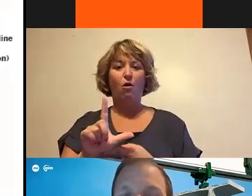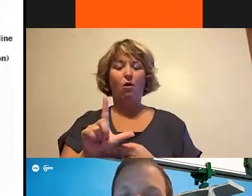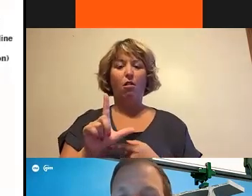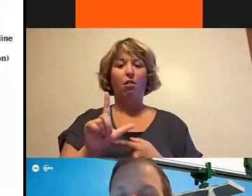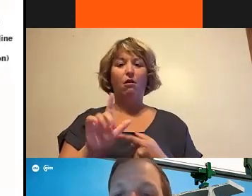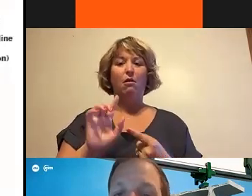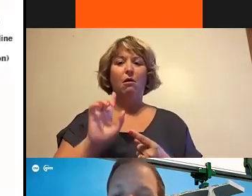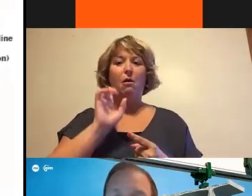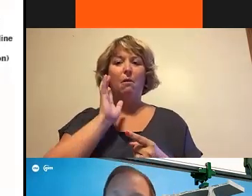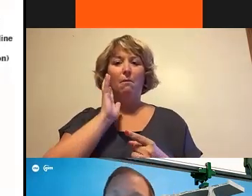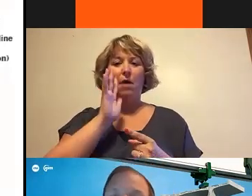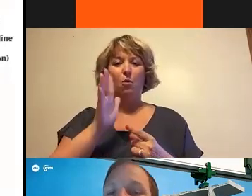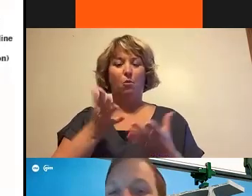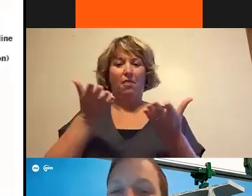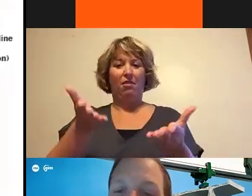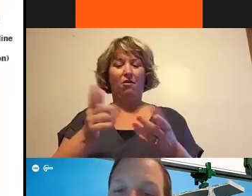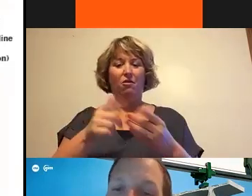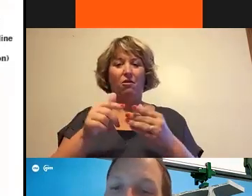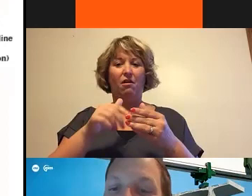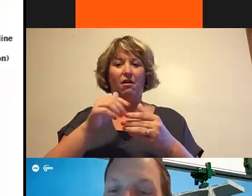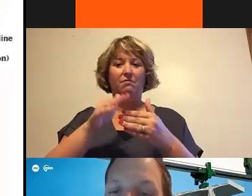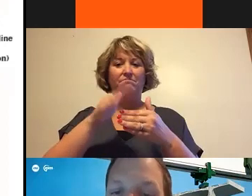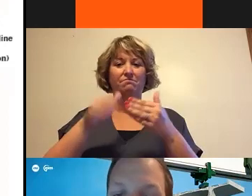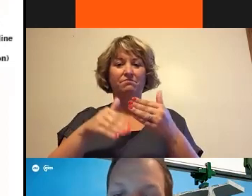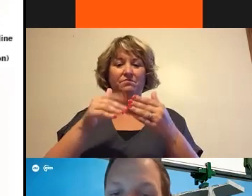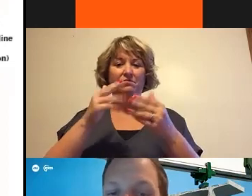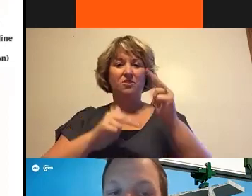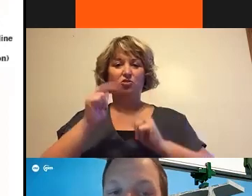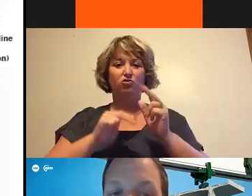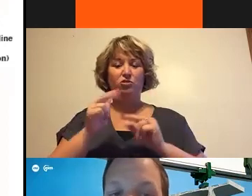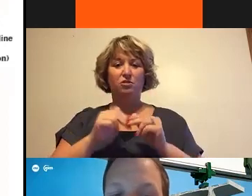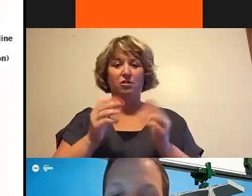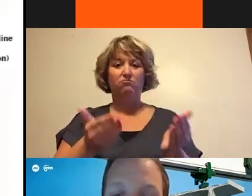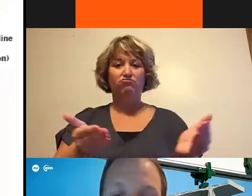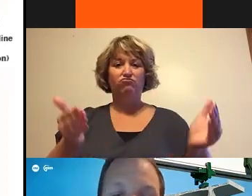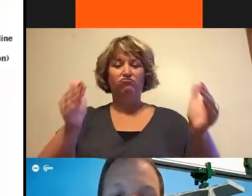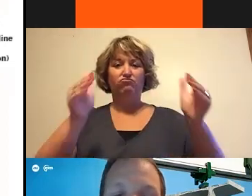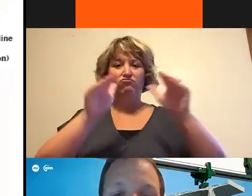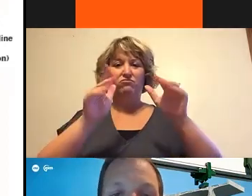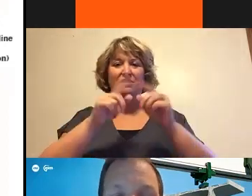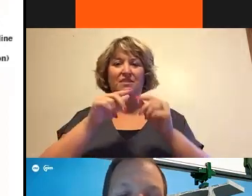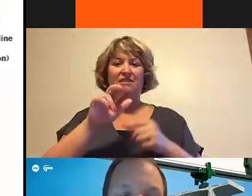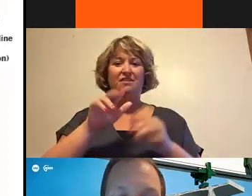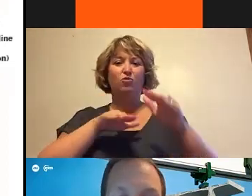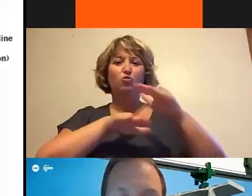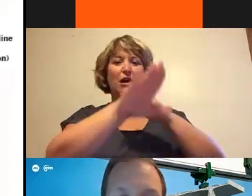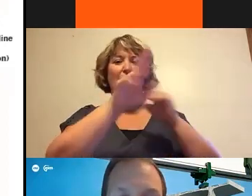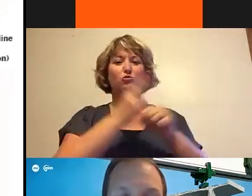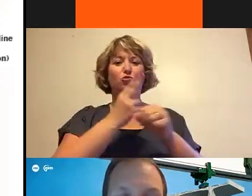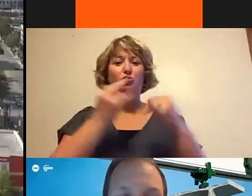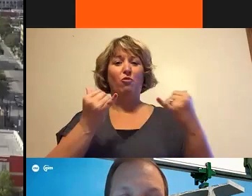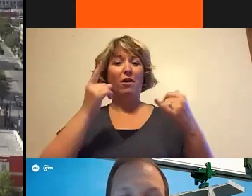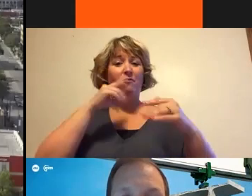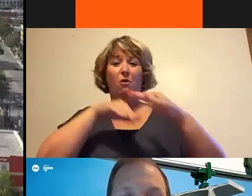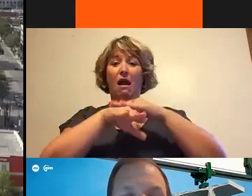the – at the completion of construction. We'll enclose the area, and those ramps that we're using right now for access won't be seen anymore. Next slide, please.